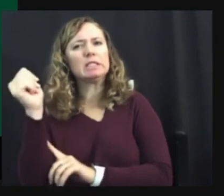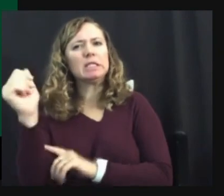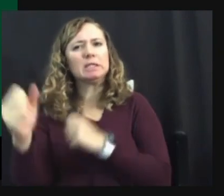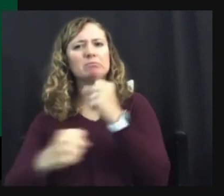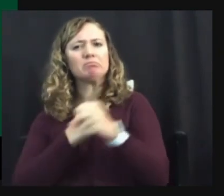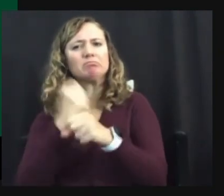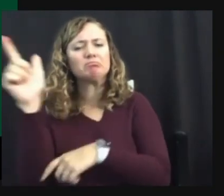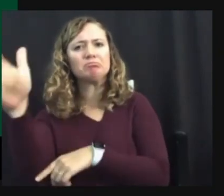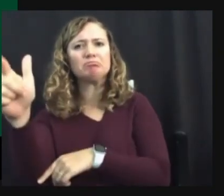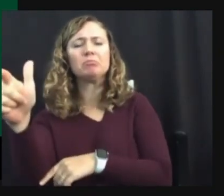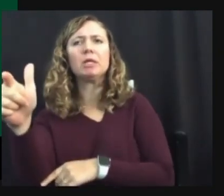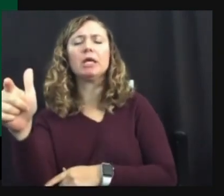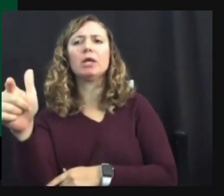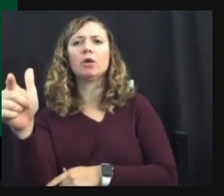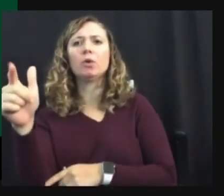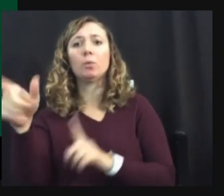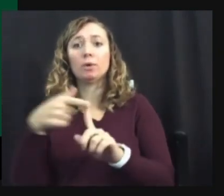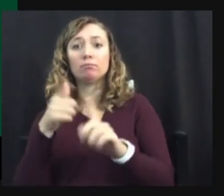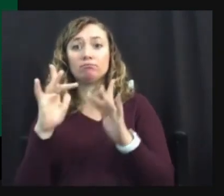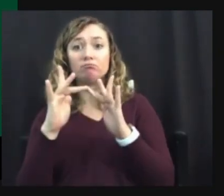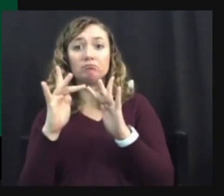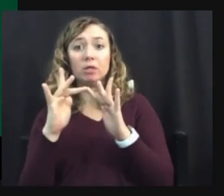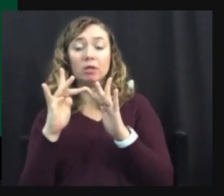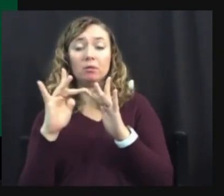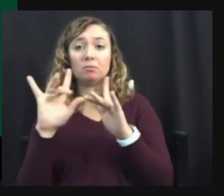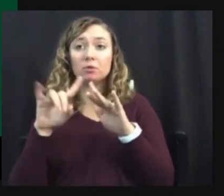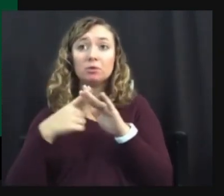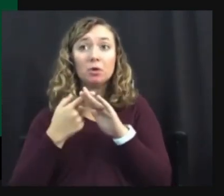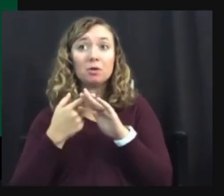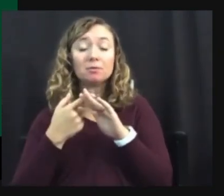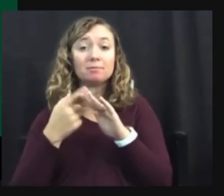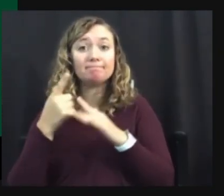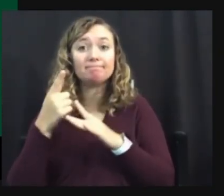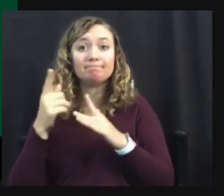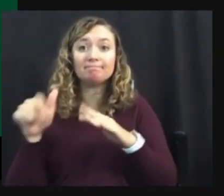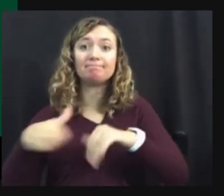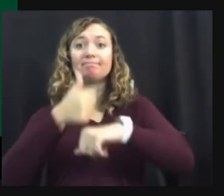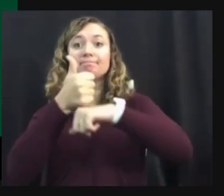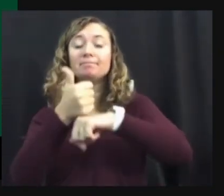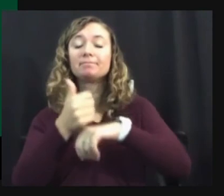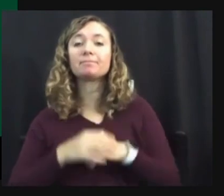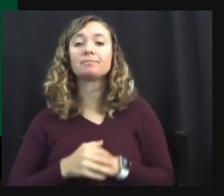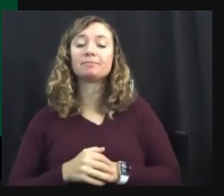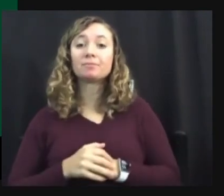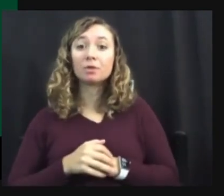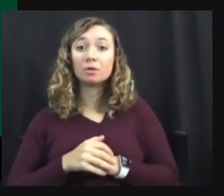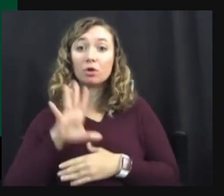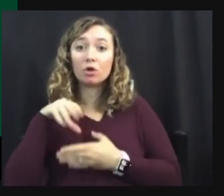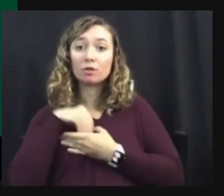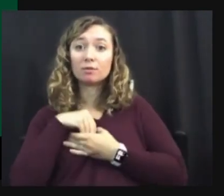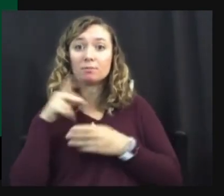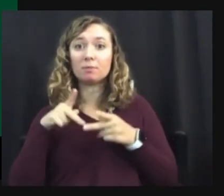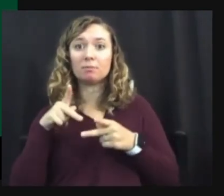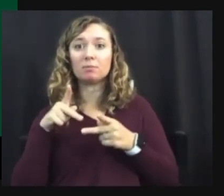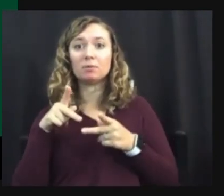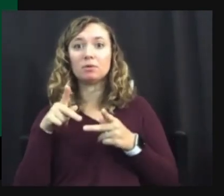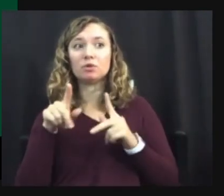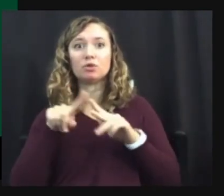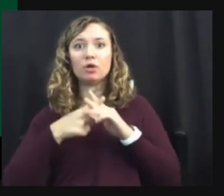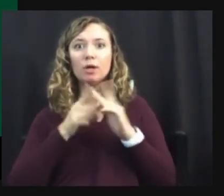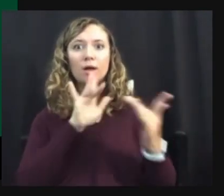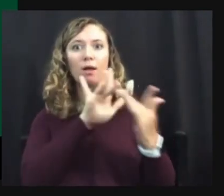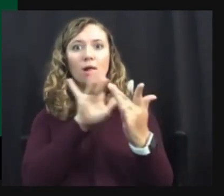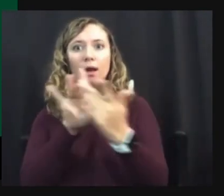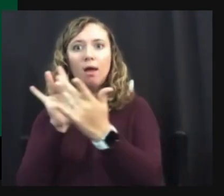as, um, as the internet was starting to be a thing, um, autistic people started to find each other. And